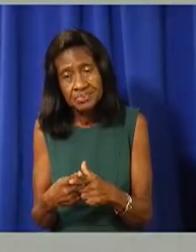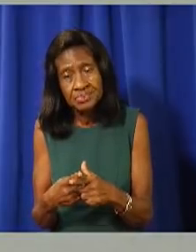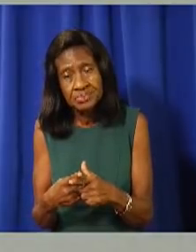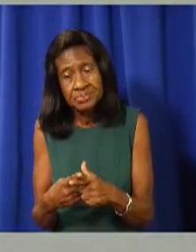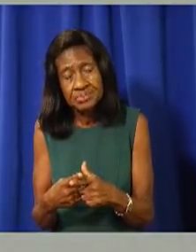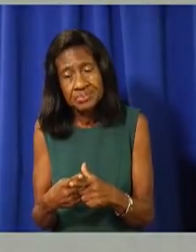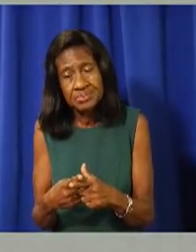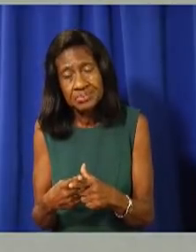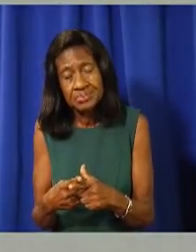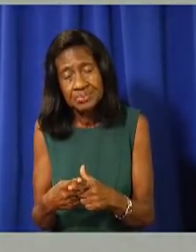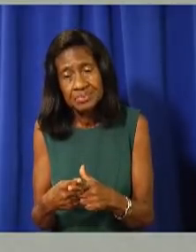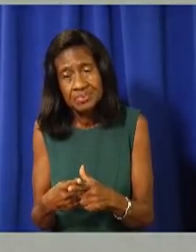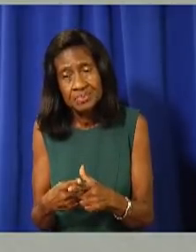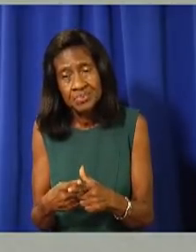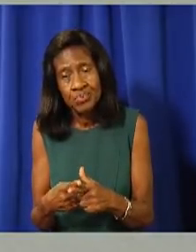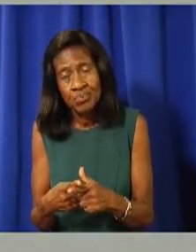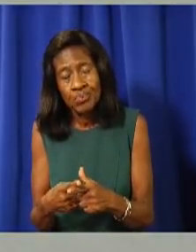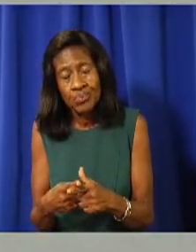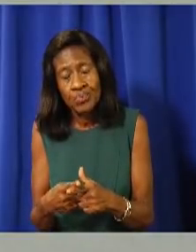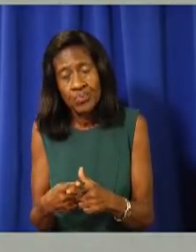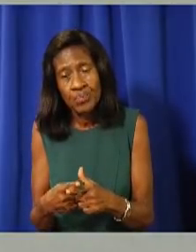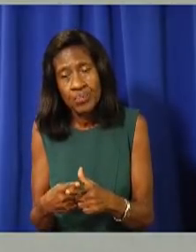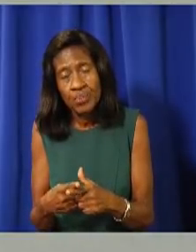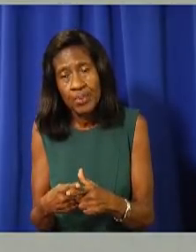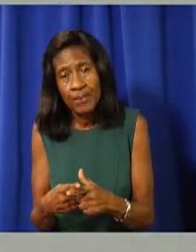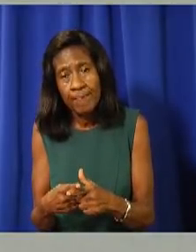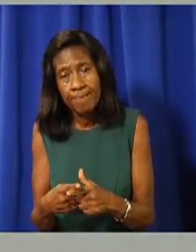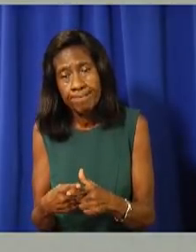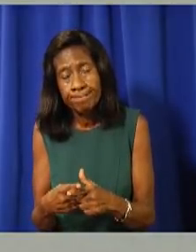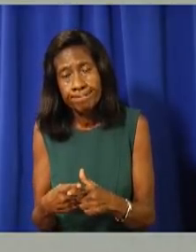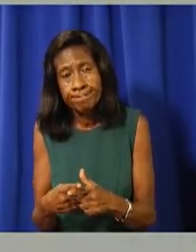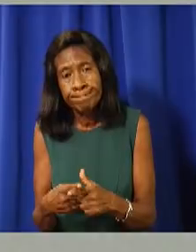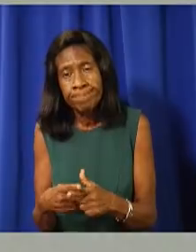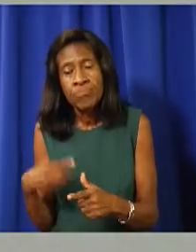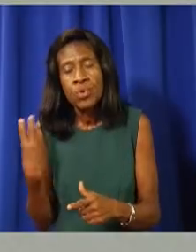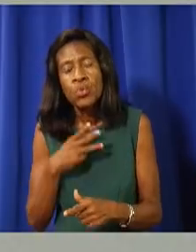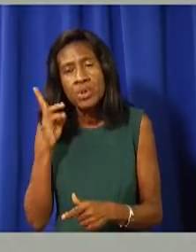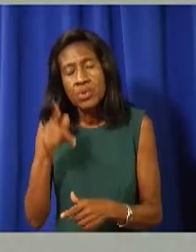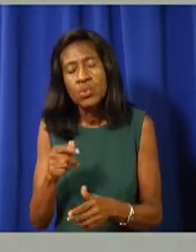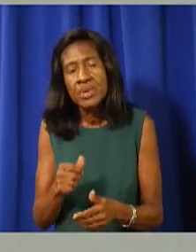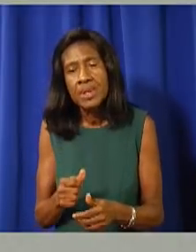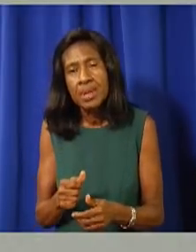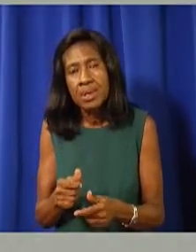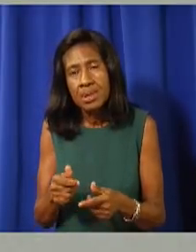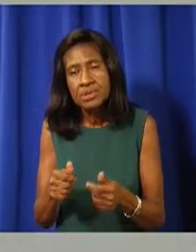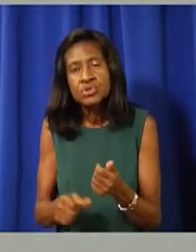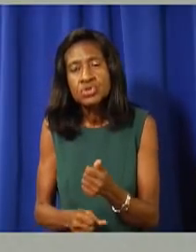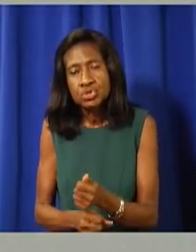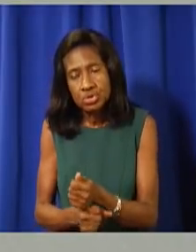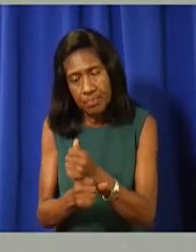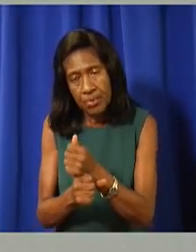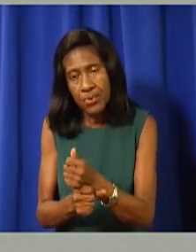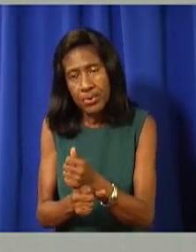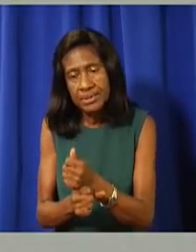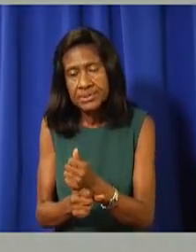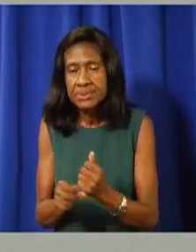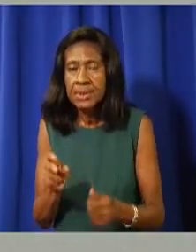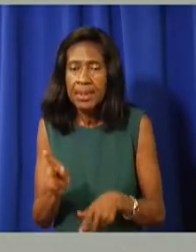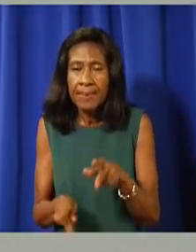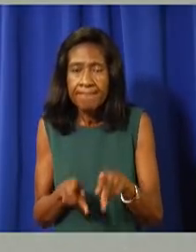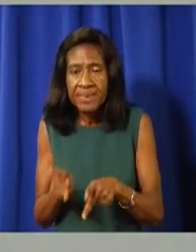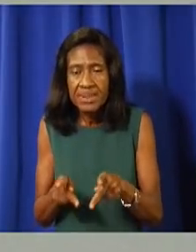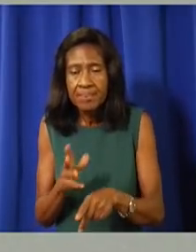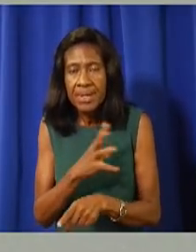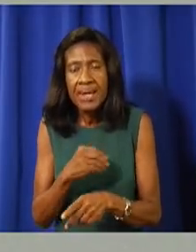realities will be supporting those individuals who will continue to be impacted, um, supporting those